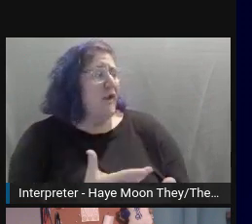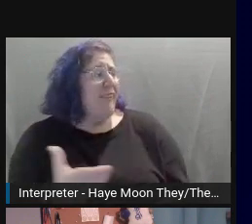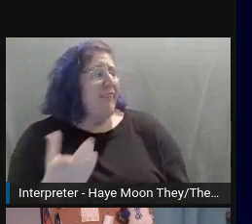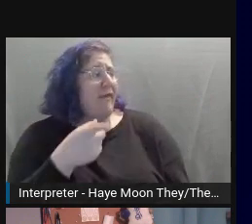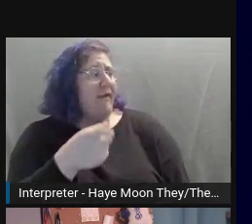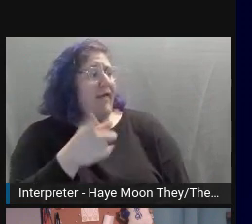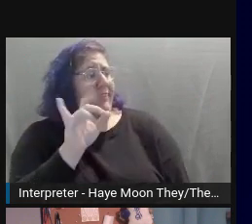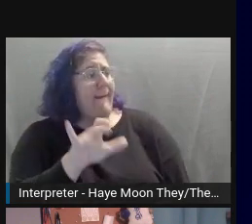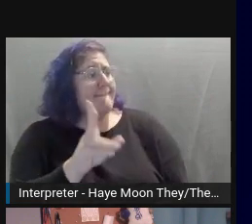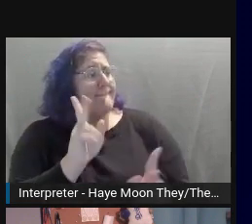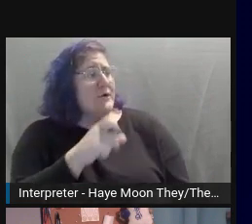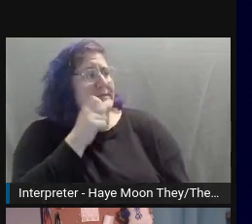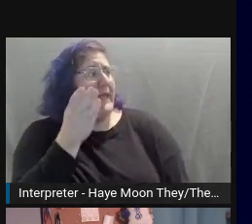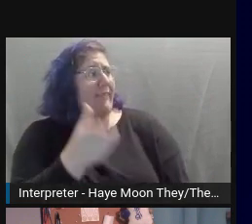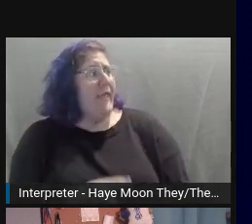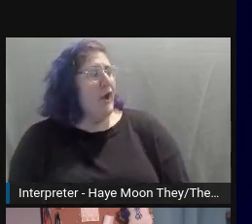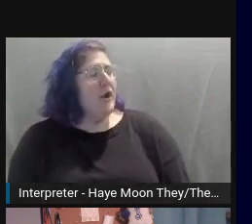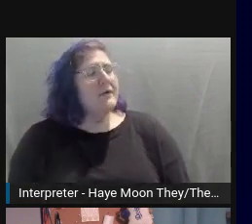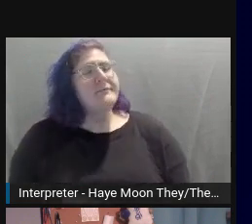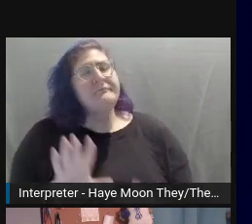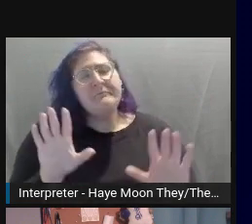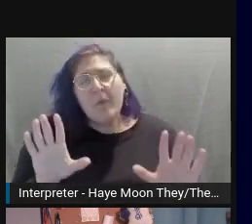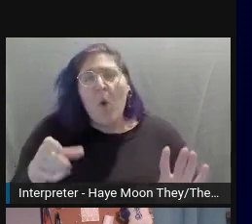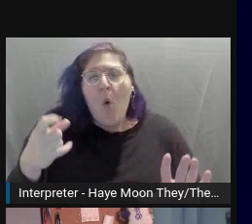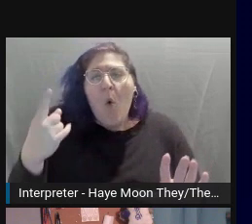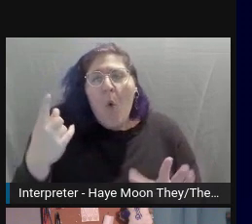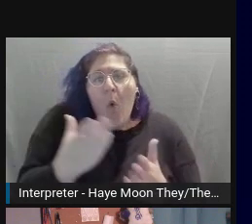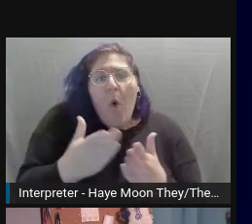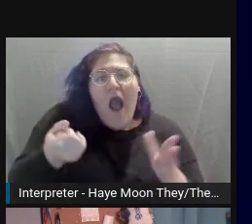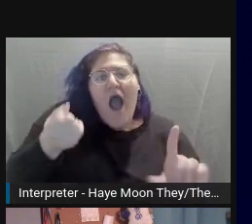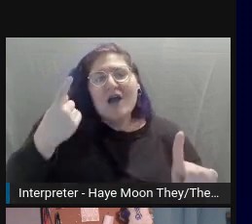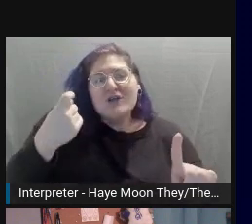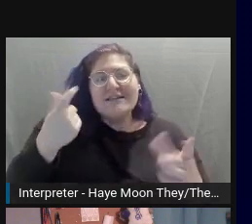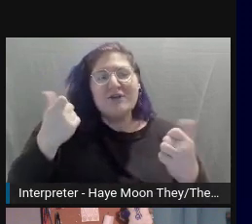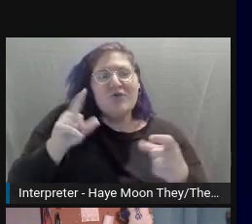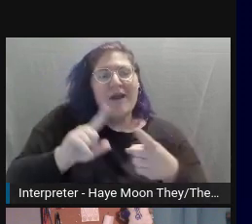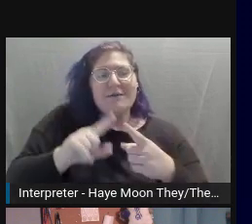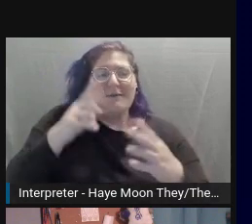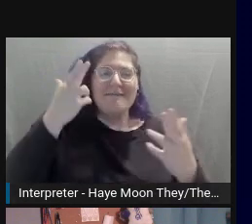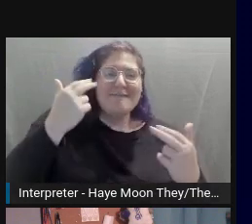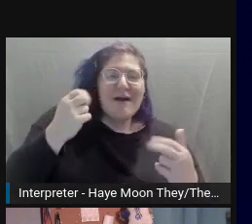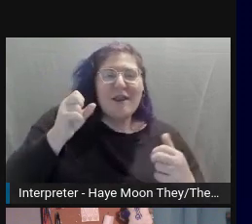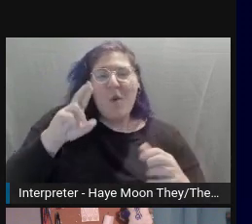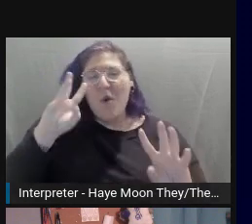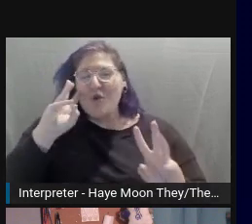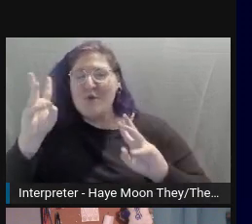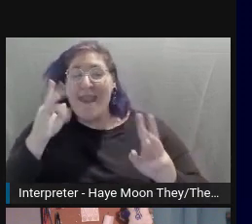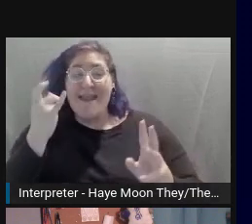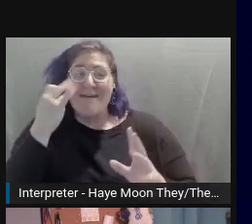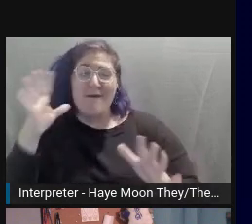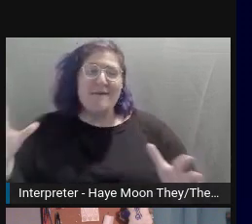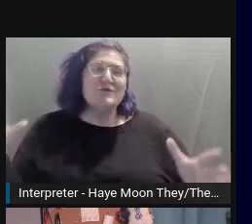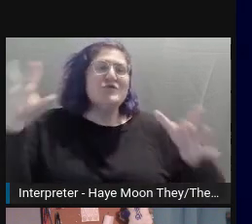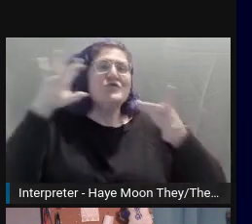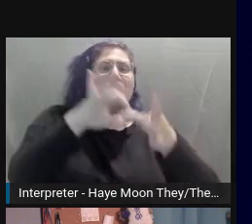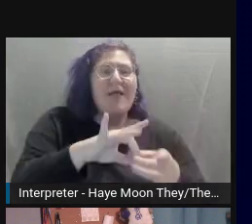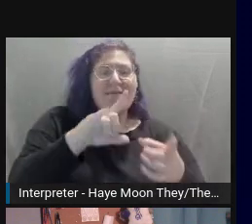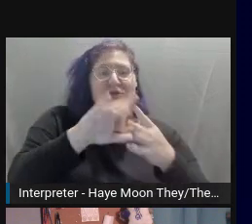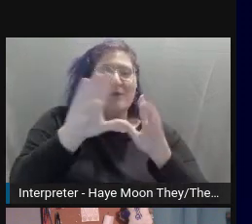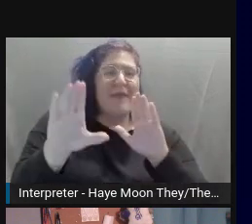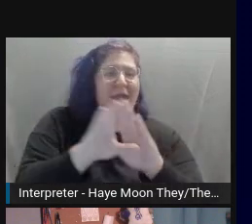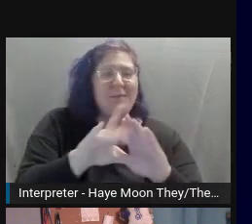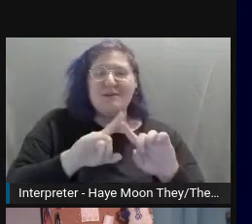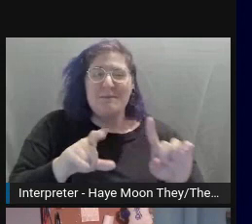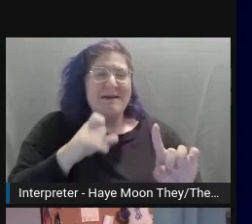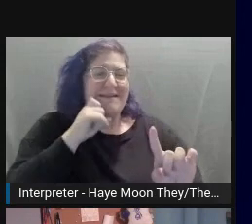It's one thing to be funny or creative with your alt text if it's relevant to the image, but it really defeats the purpose if you're treating it like